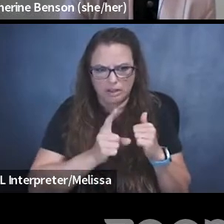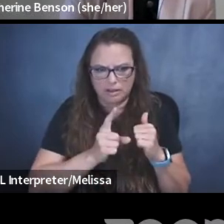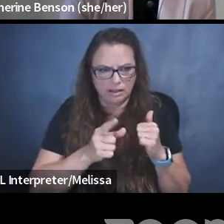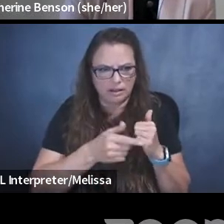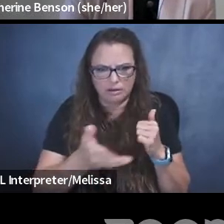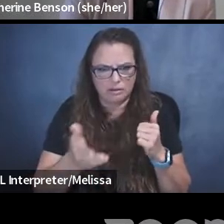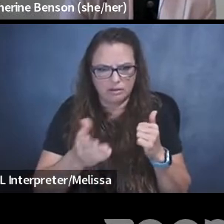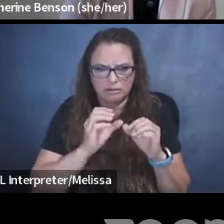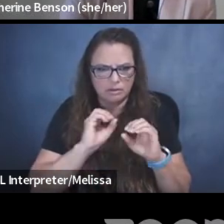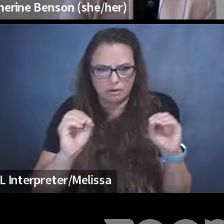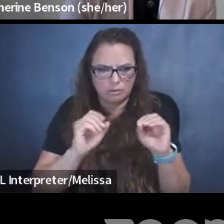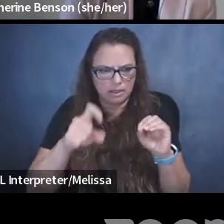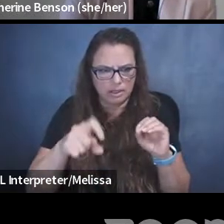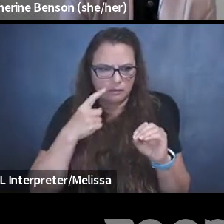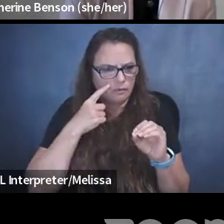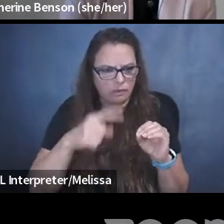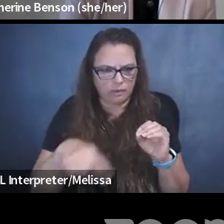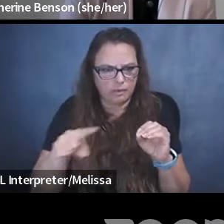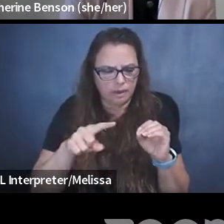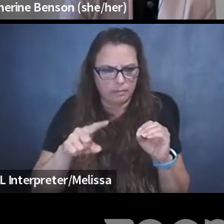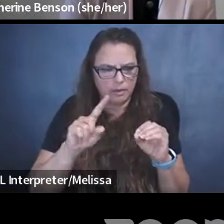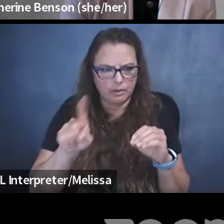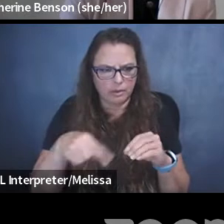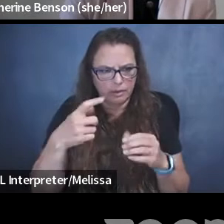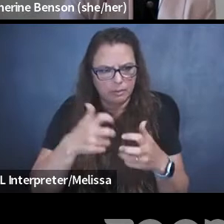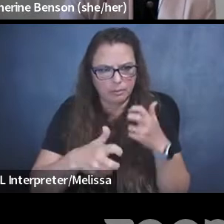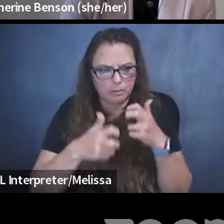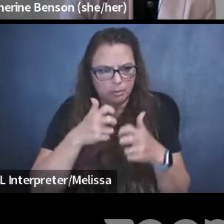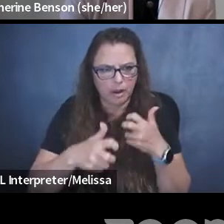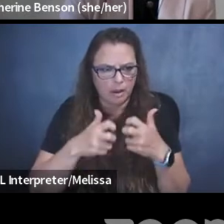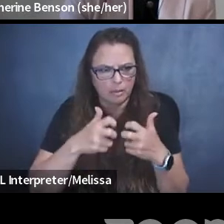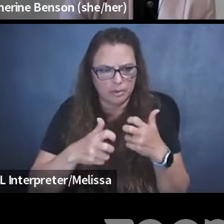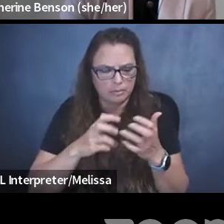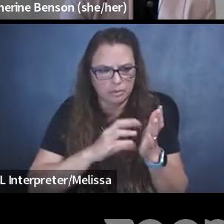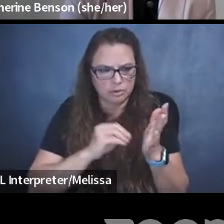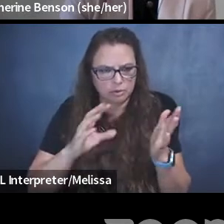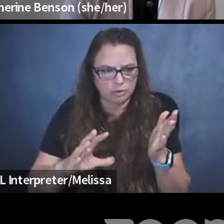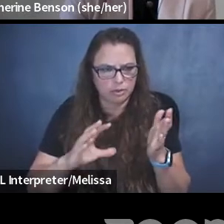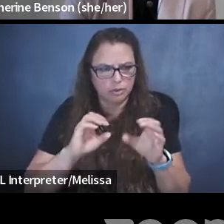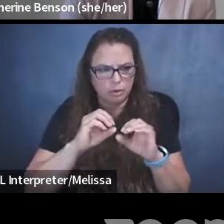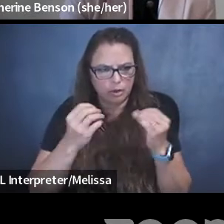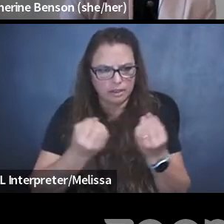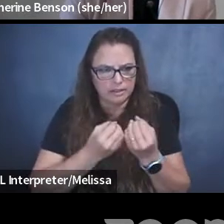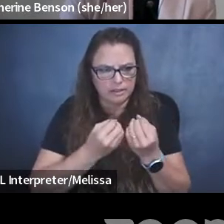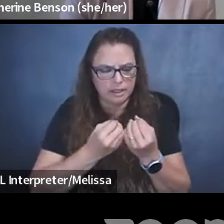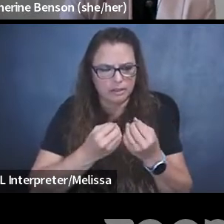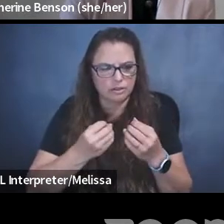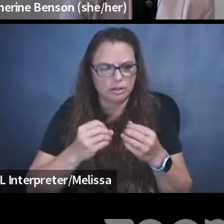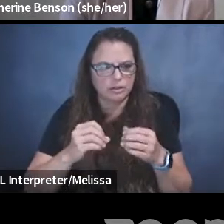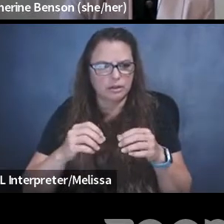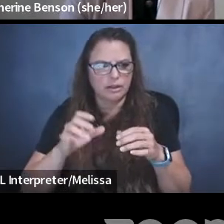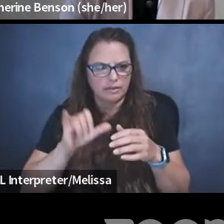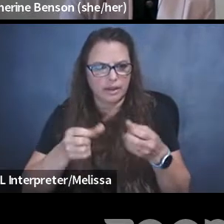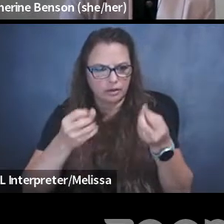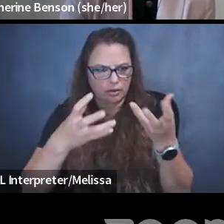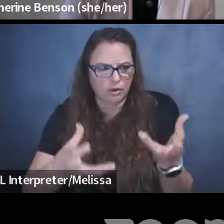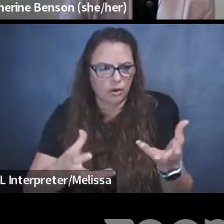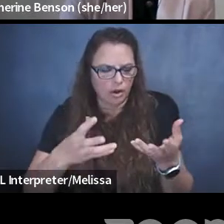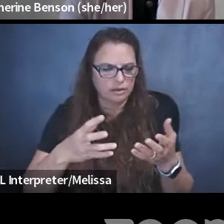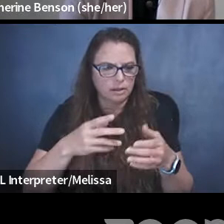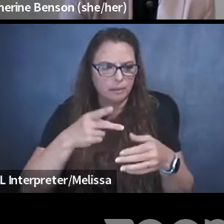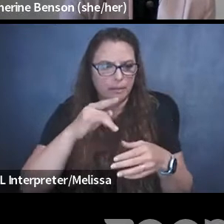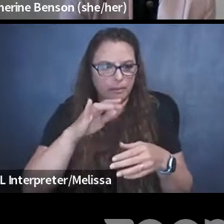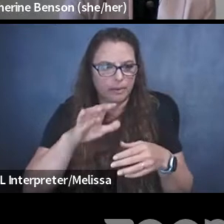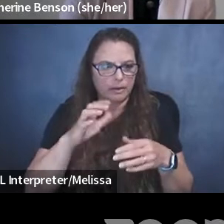other need for them. Um, and the only problematic student organization in the district was routinely causing public, uh, public